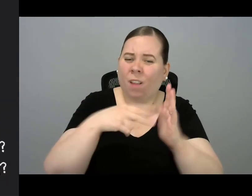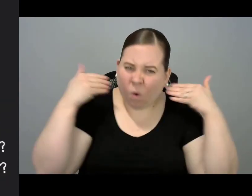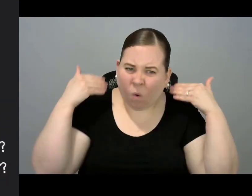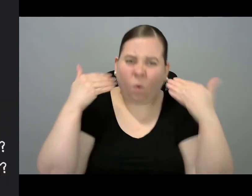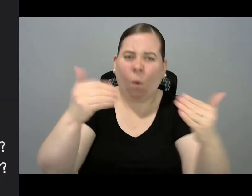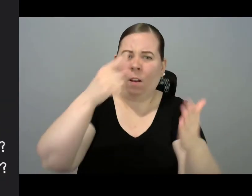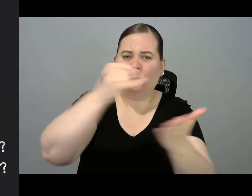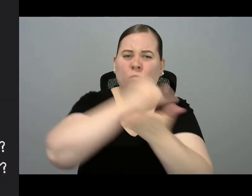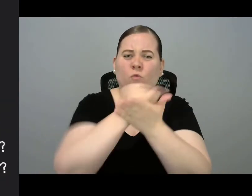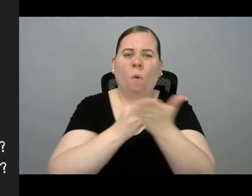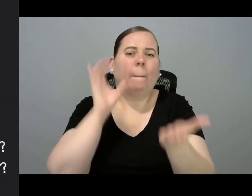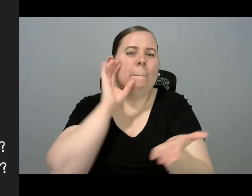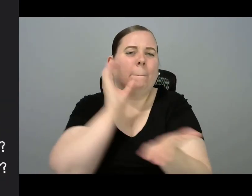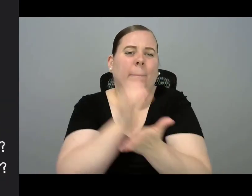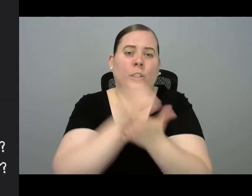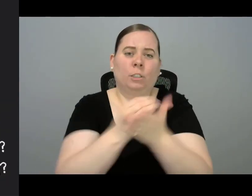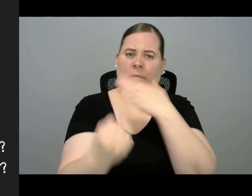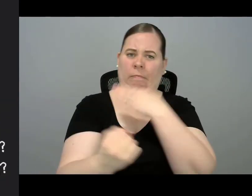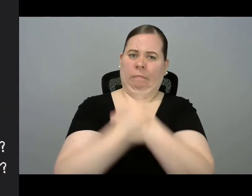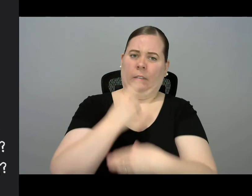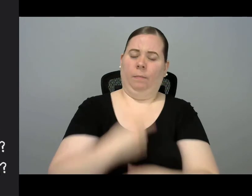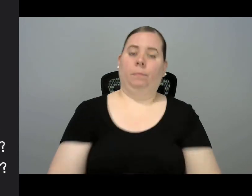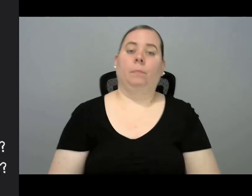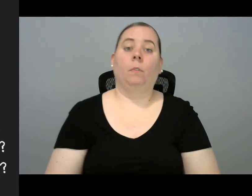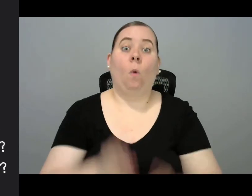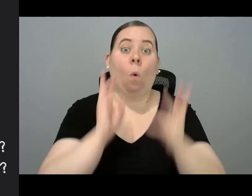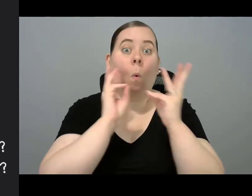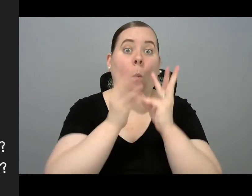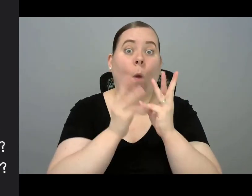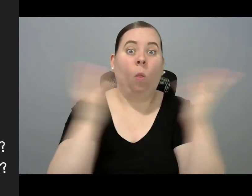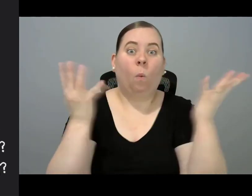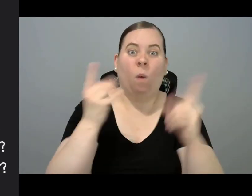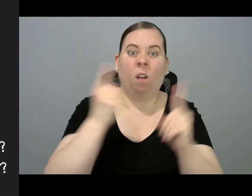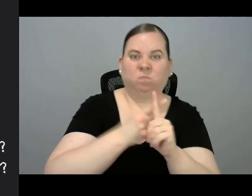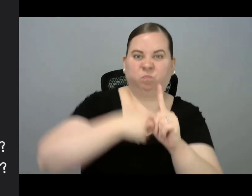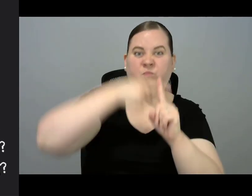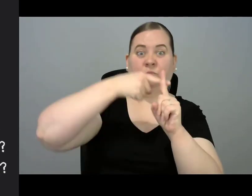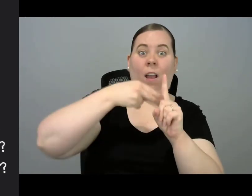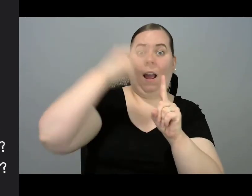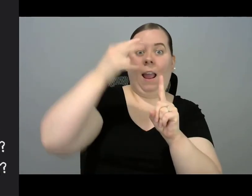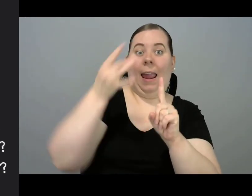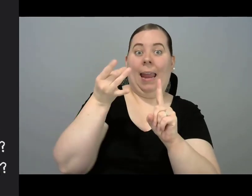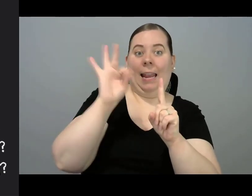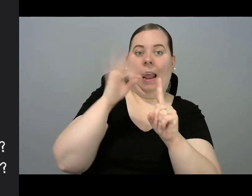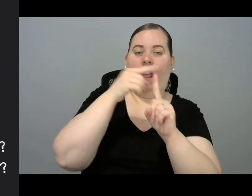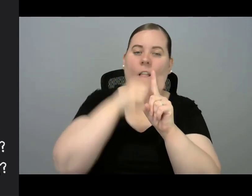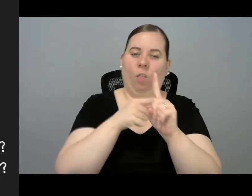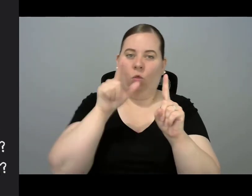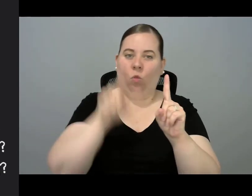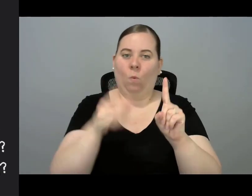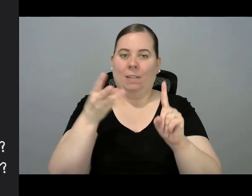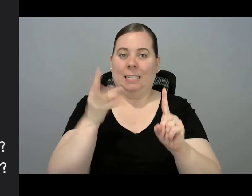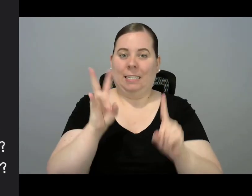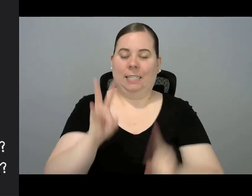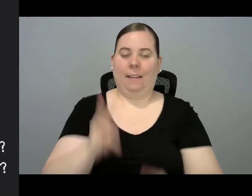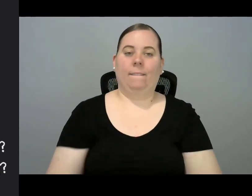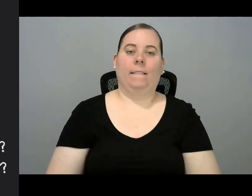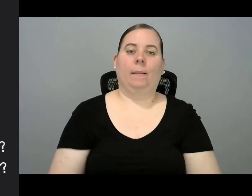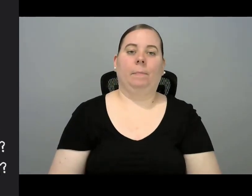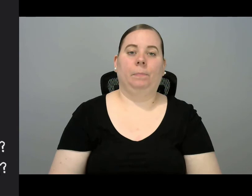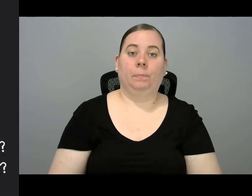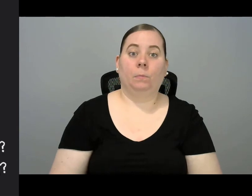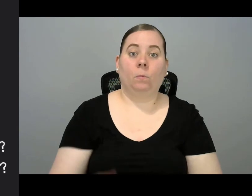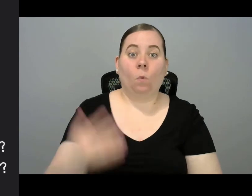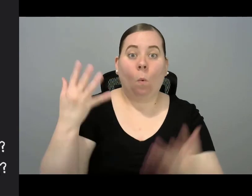Today's forecast calls for a high of 89 degrees with a low of 67 degrees. With more beautiful weather